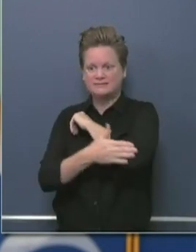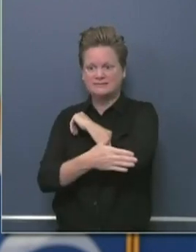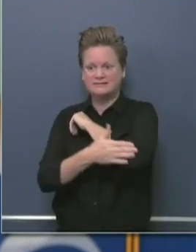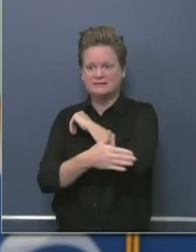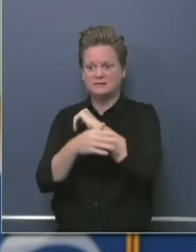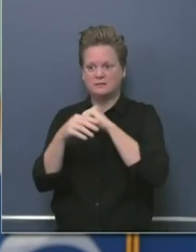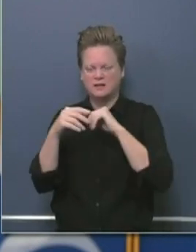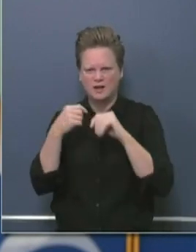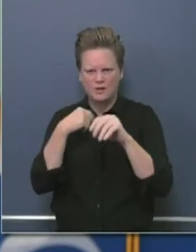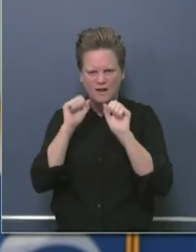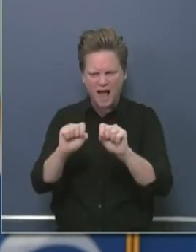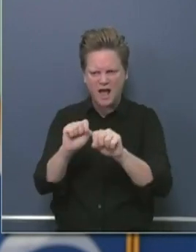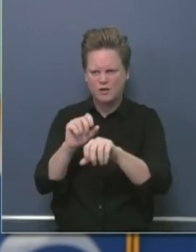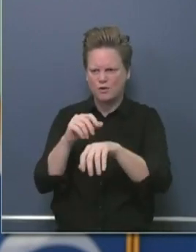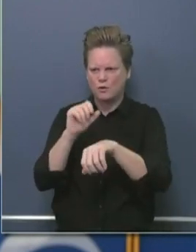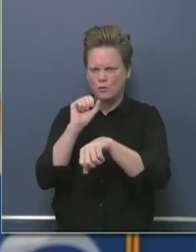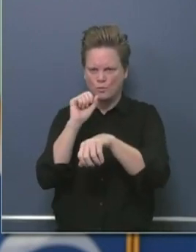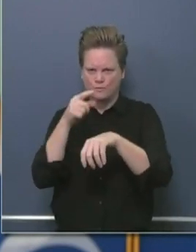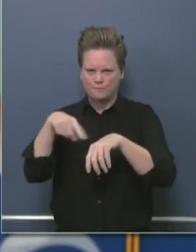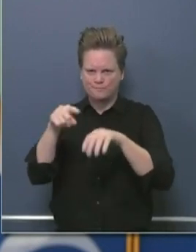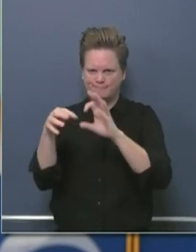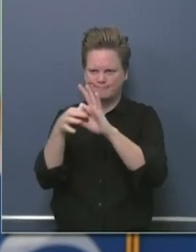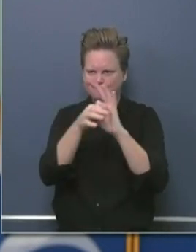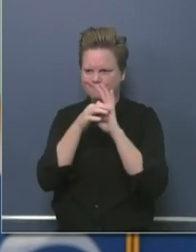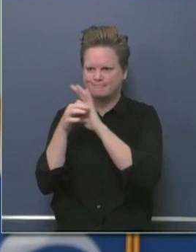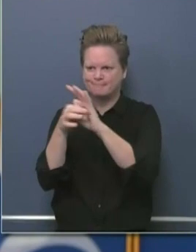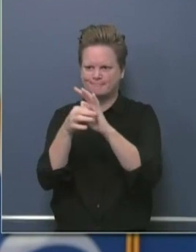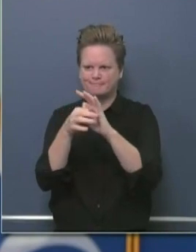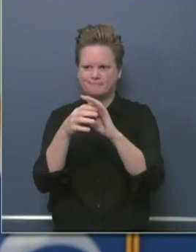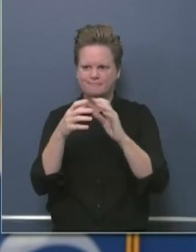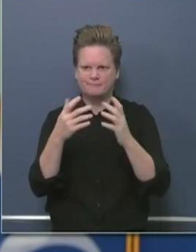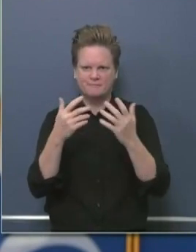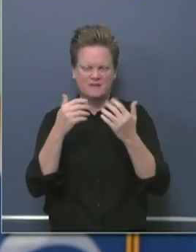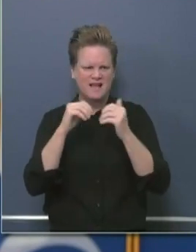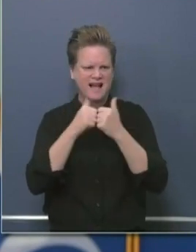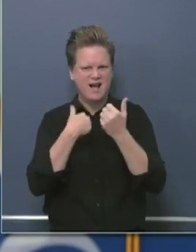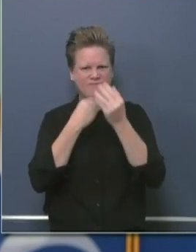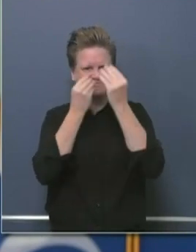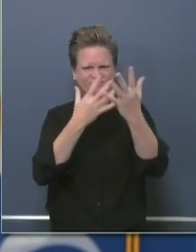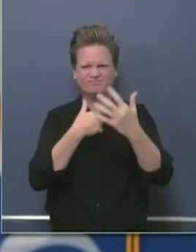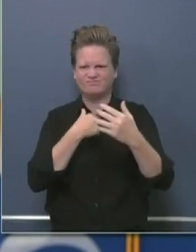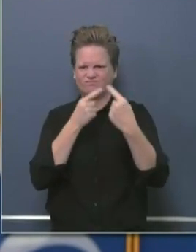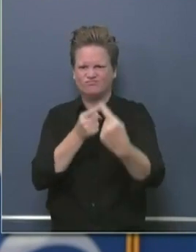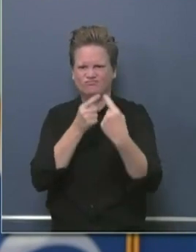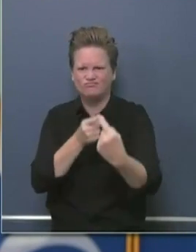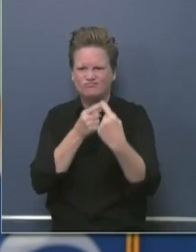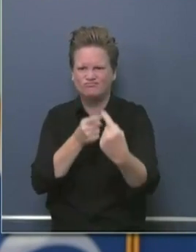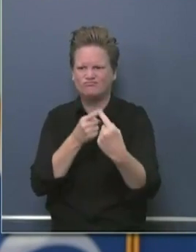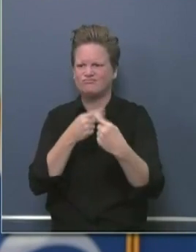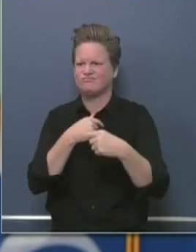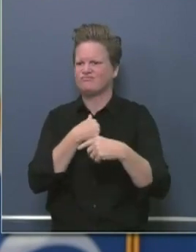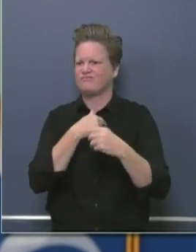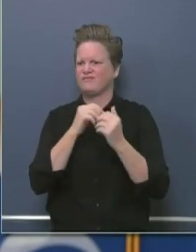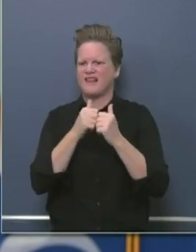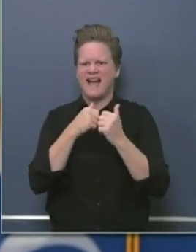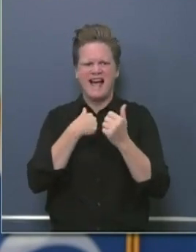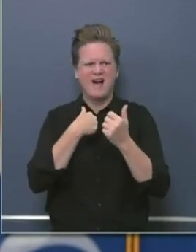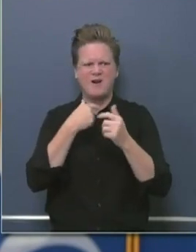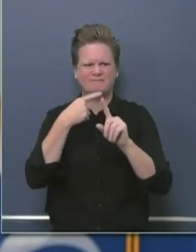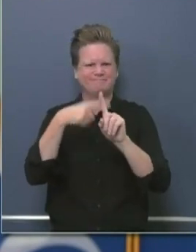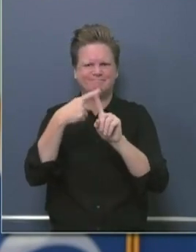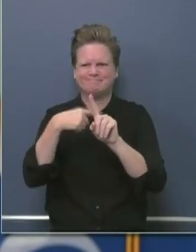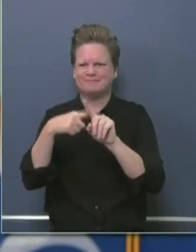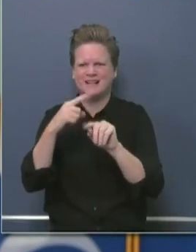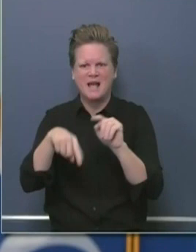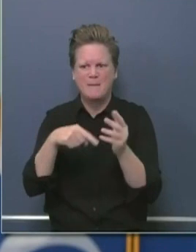can address the hardship claims that were coming in and allow people to get on payment plans without experiencing that rather sizable